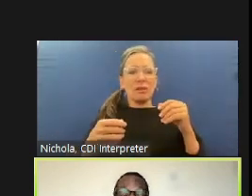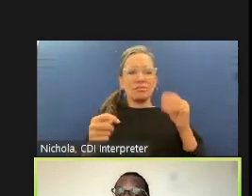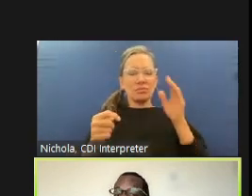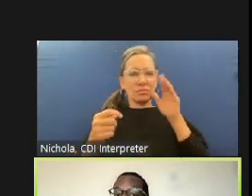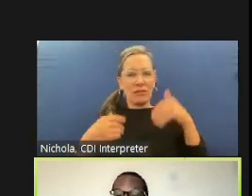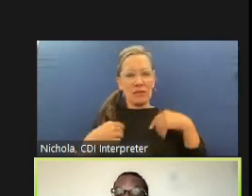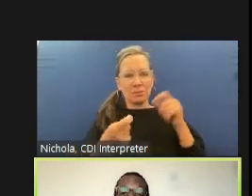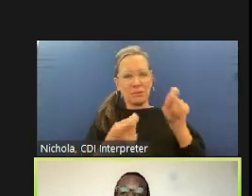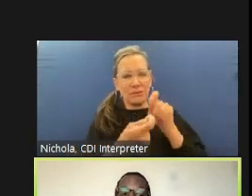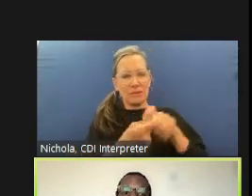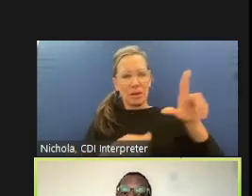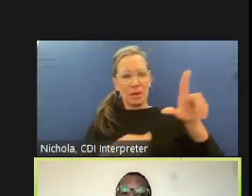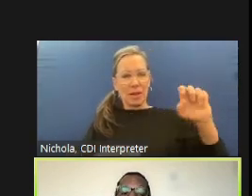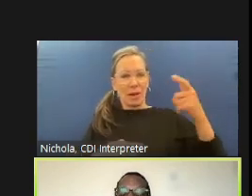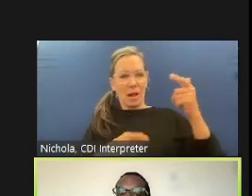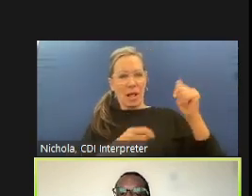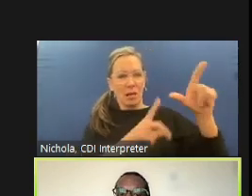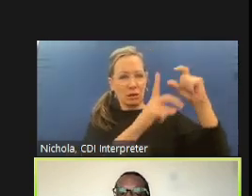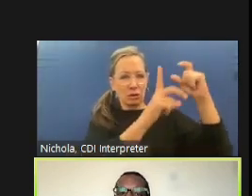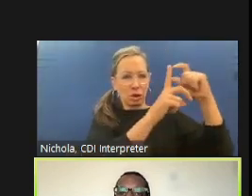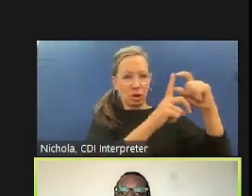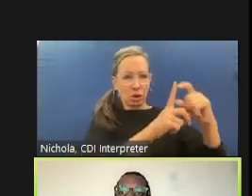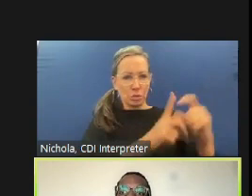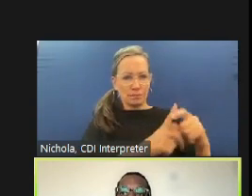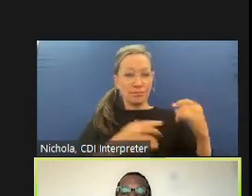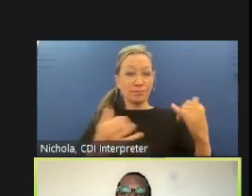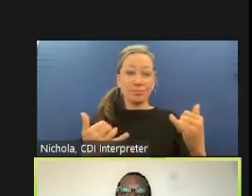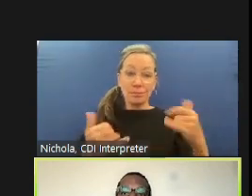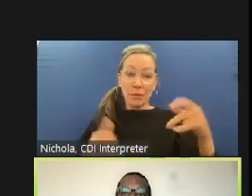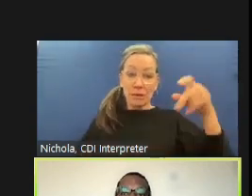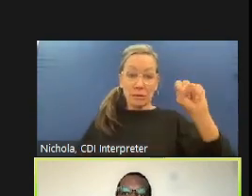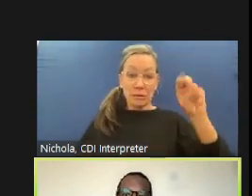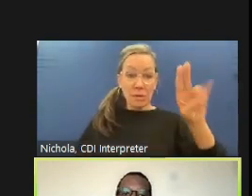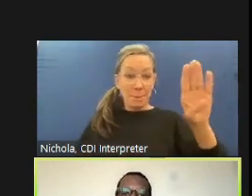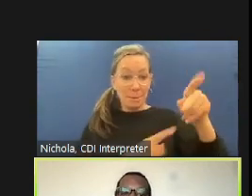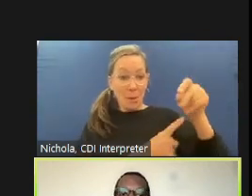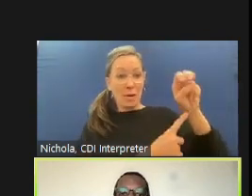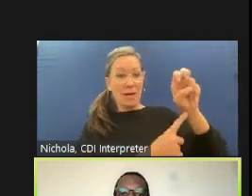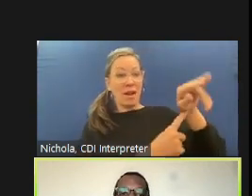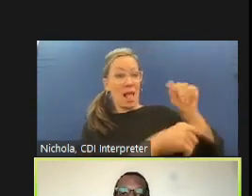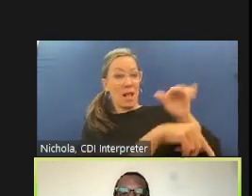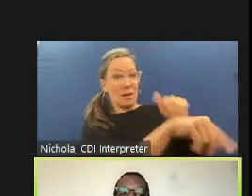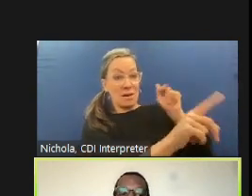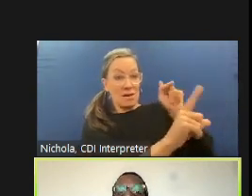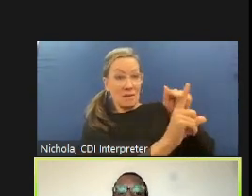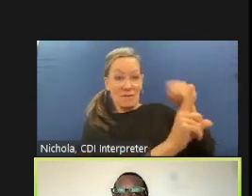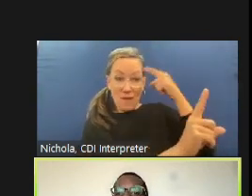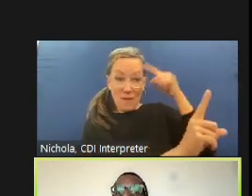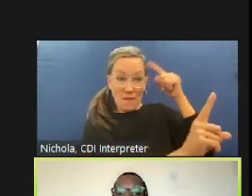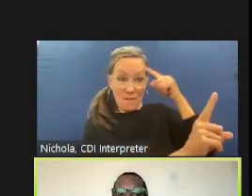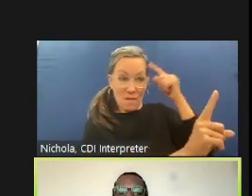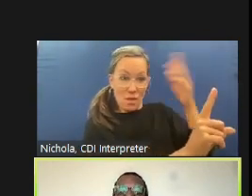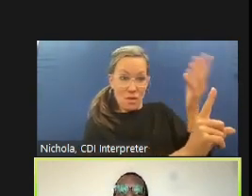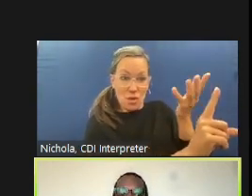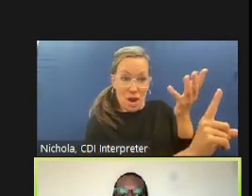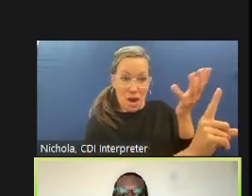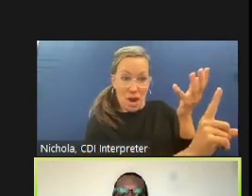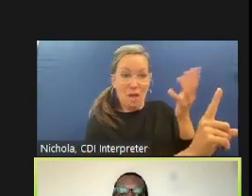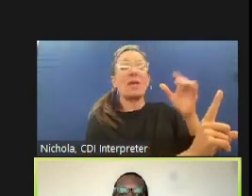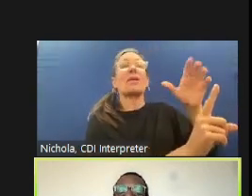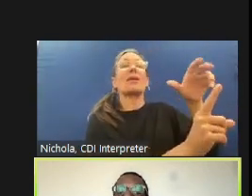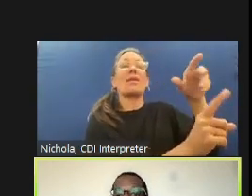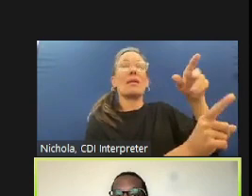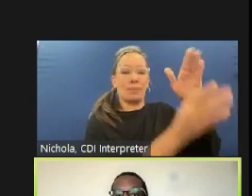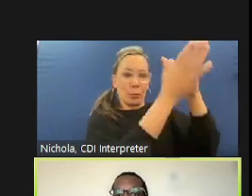to get any necessary documents papers etc that are under control of the sheriff's office that are needed for the